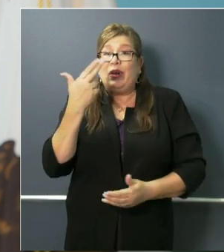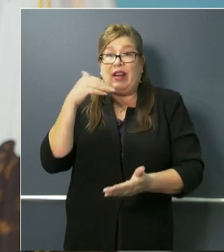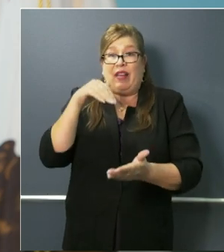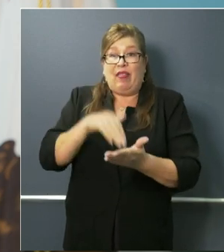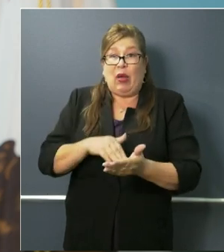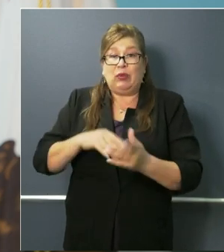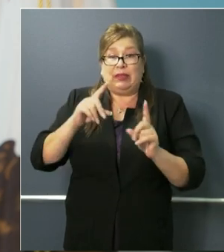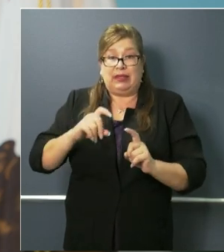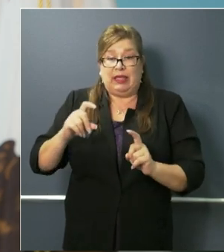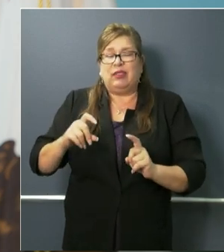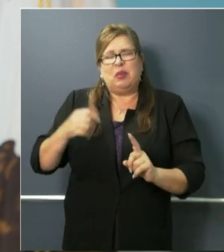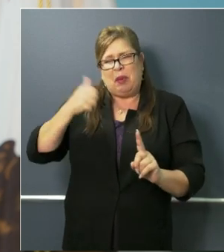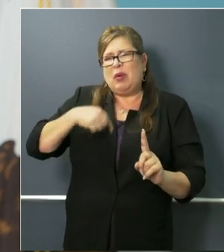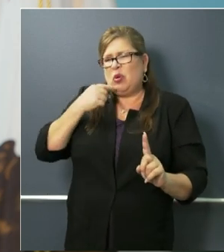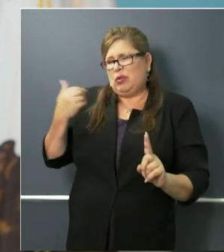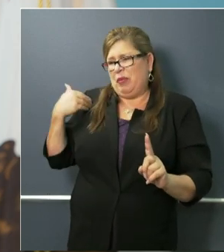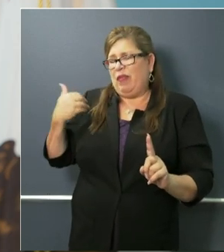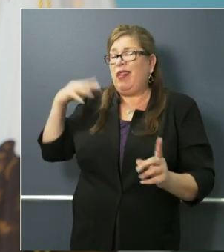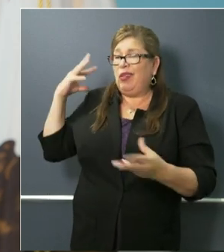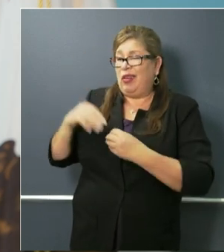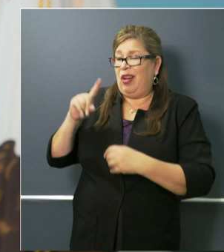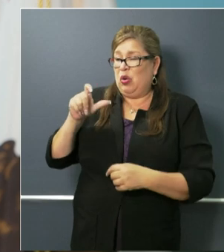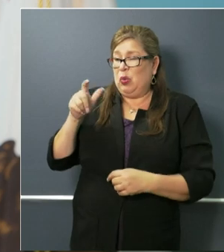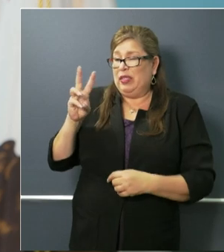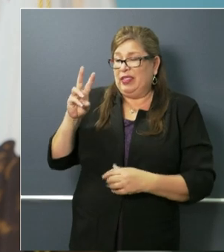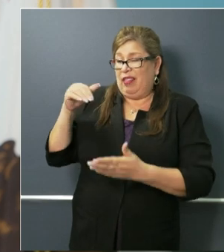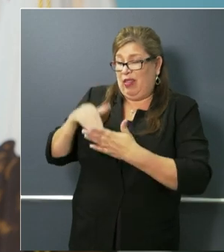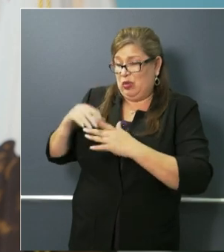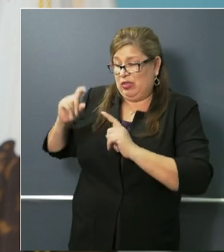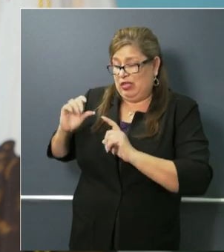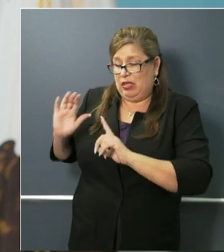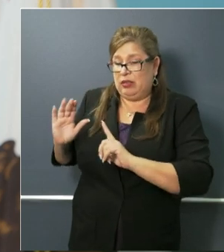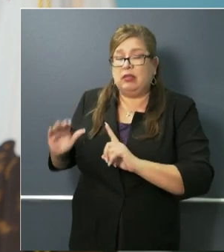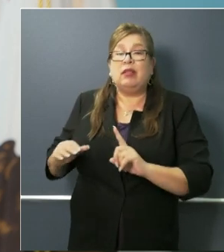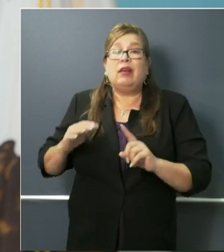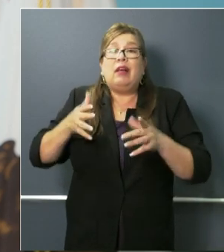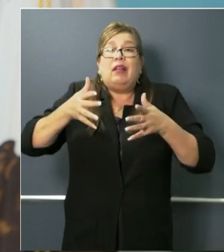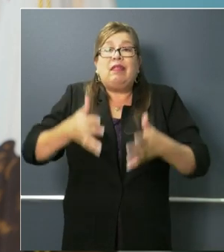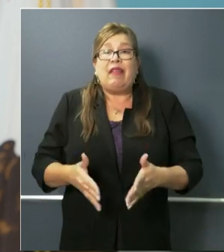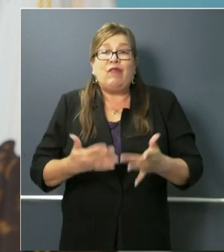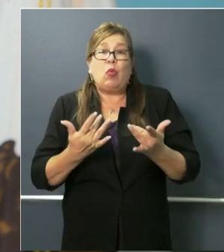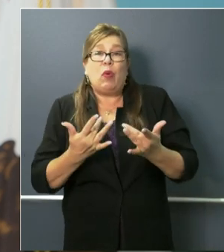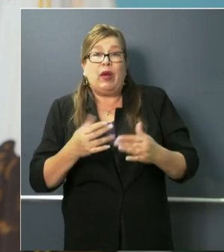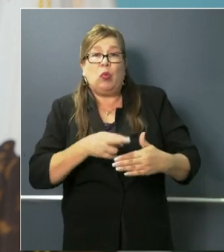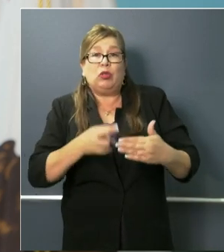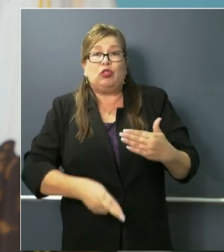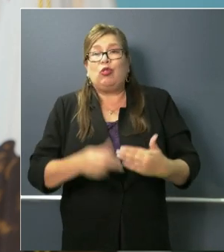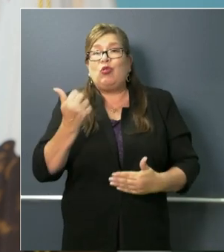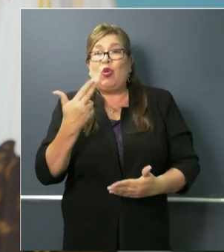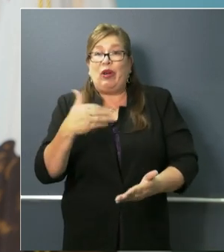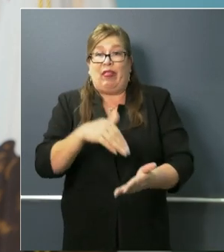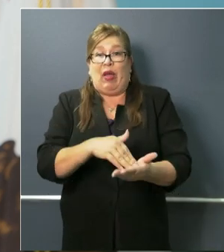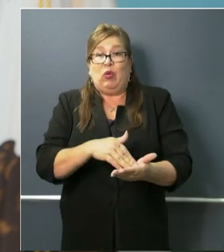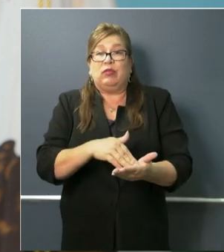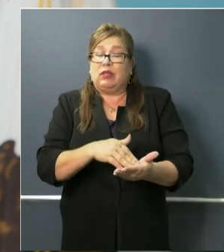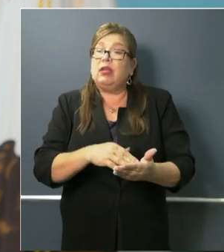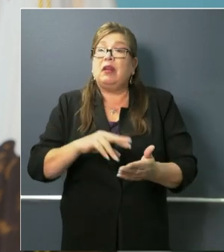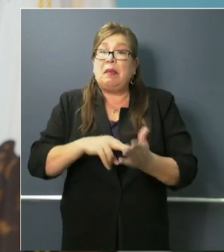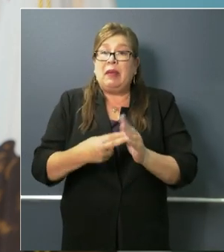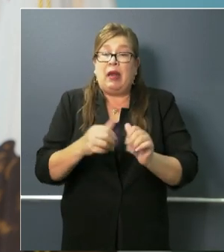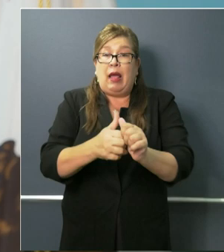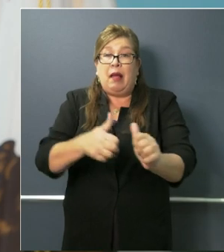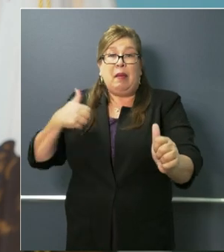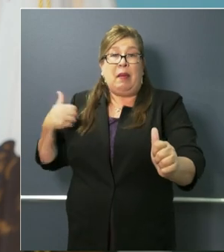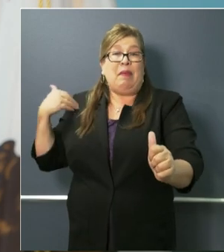126,700. 13,000 are waiting for results. So we have substantially reduced that